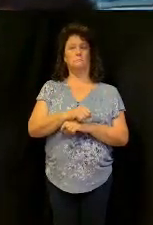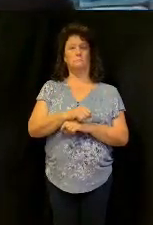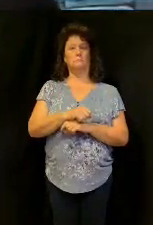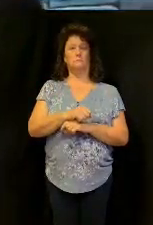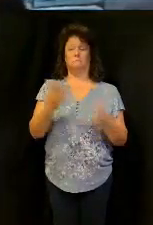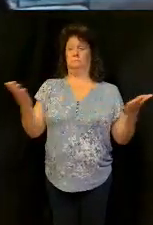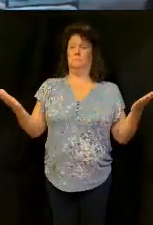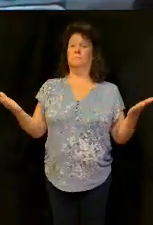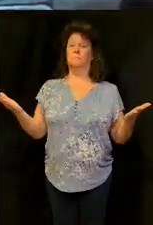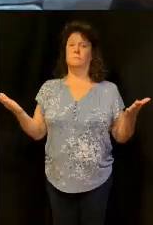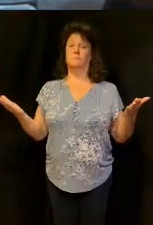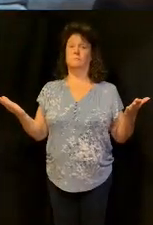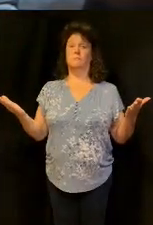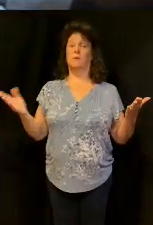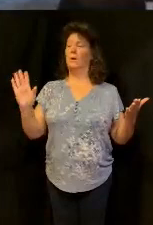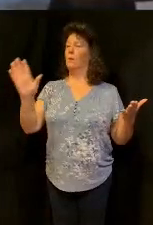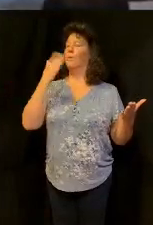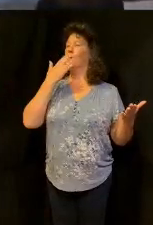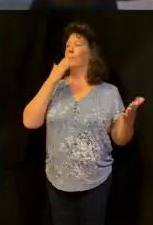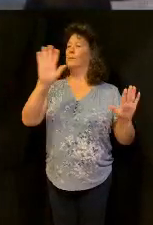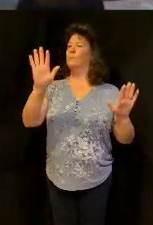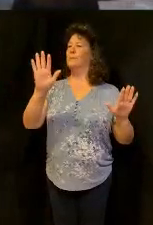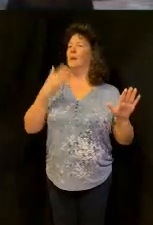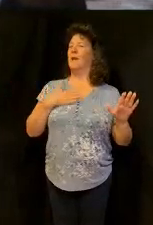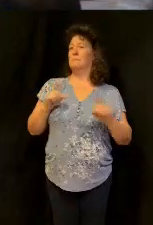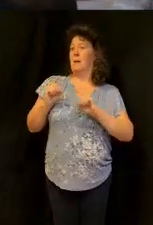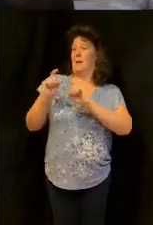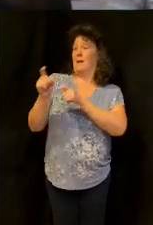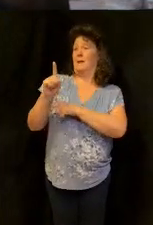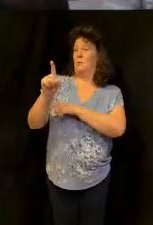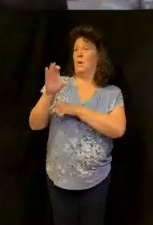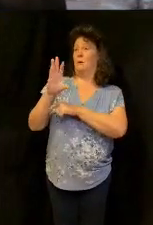now now hold on hold on I gave $150